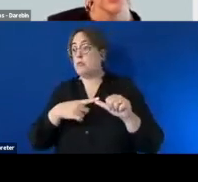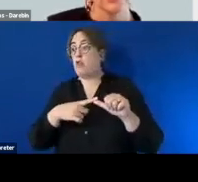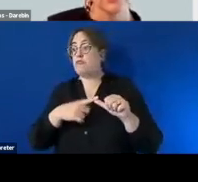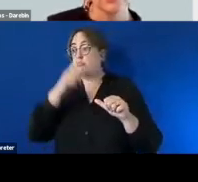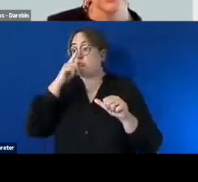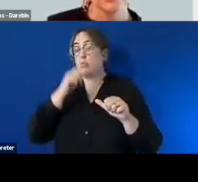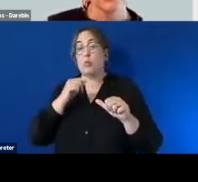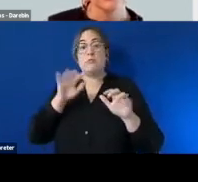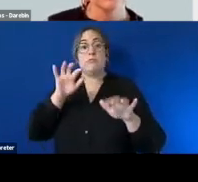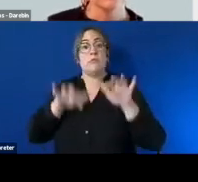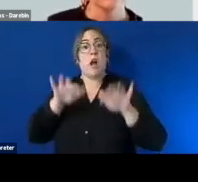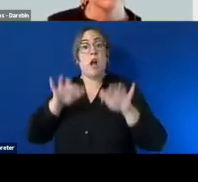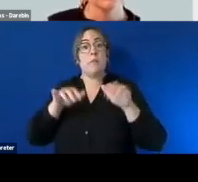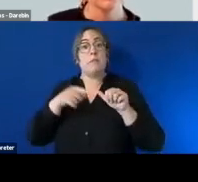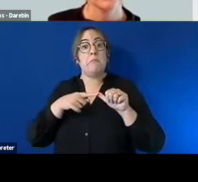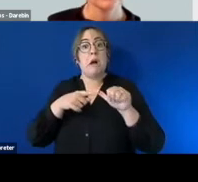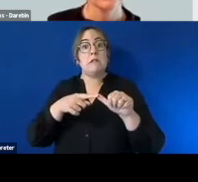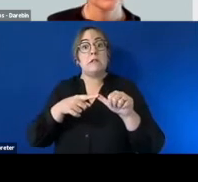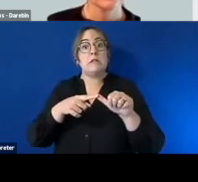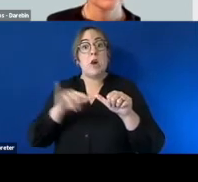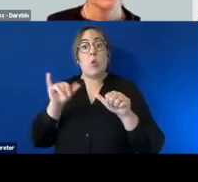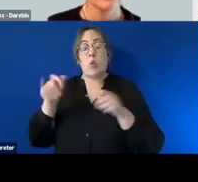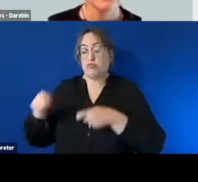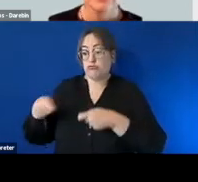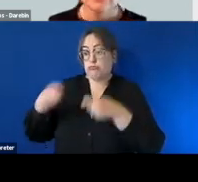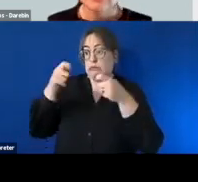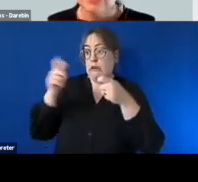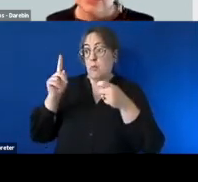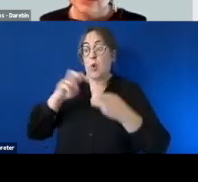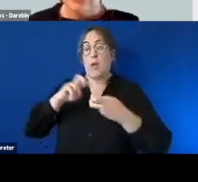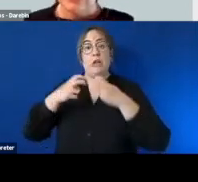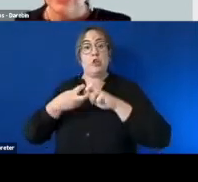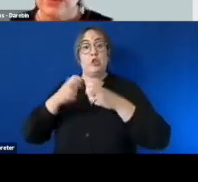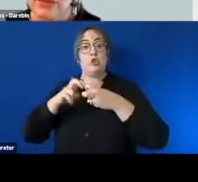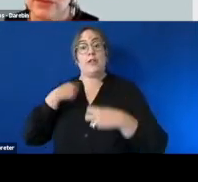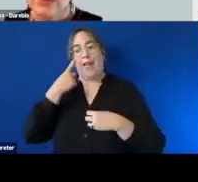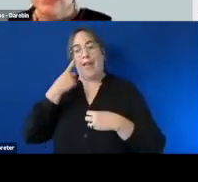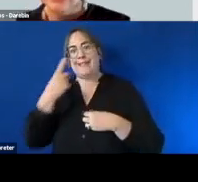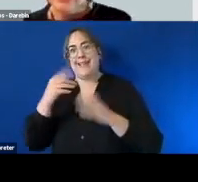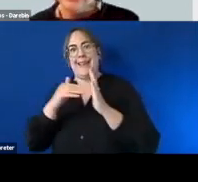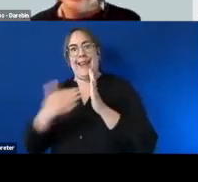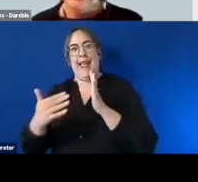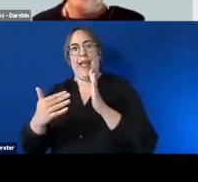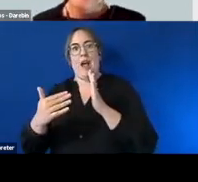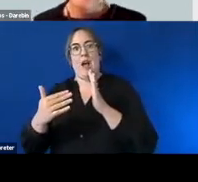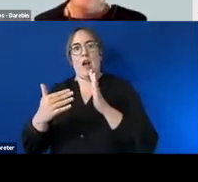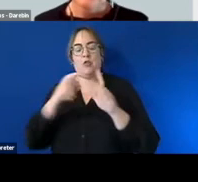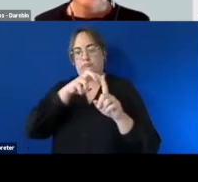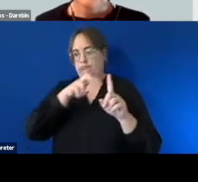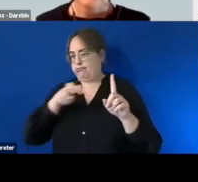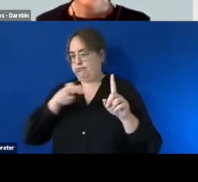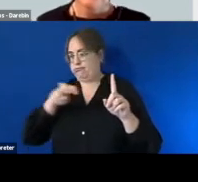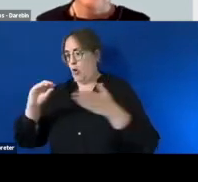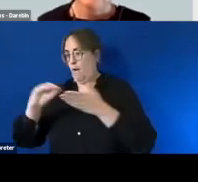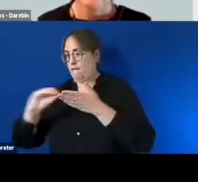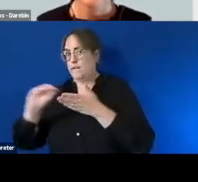just uh bring up um what they're doing or some of the issues that are that are being faced um by employers uh with